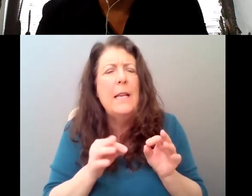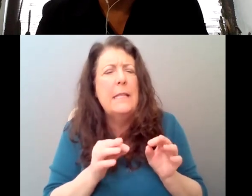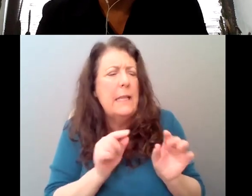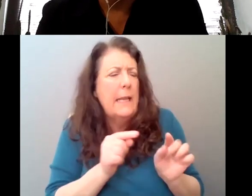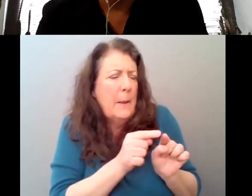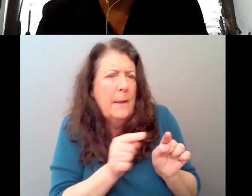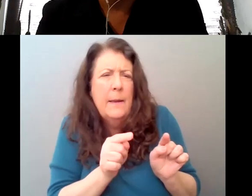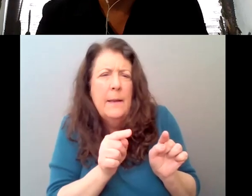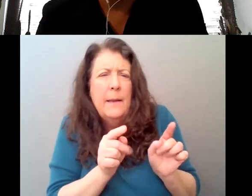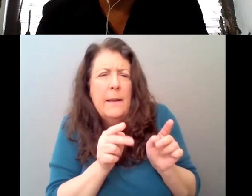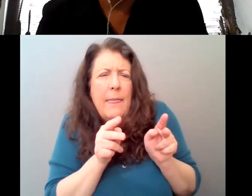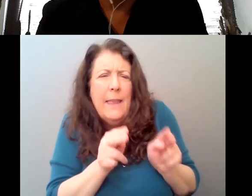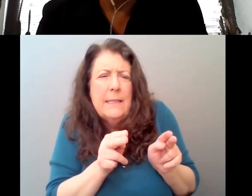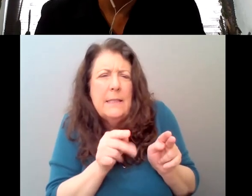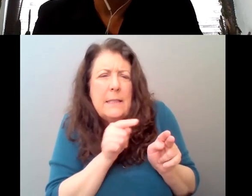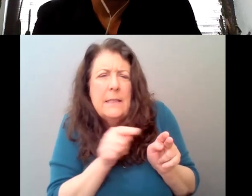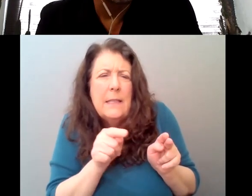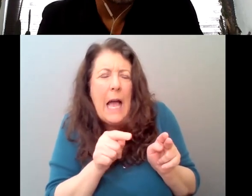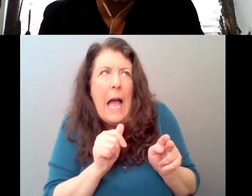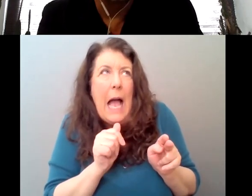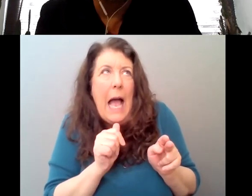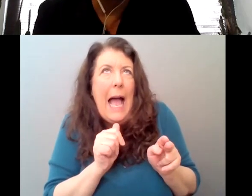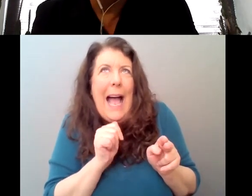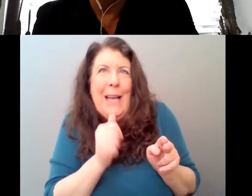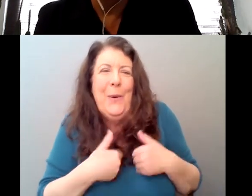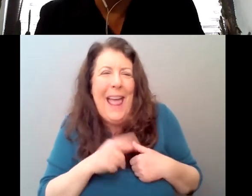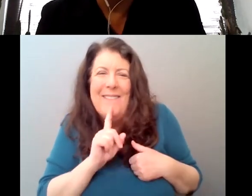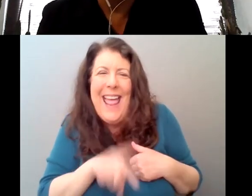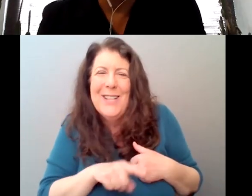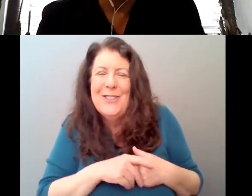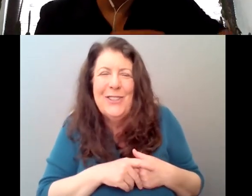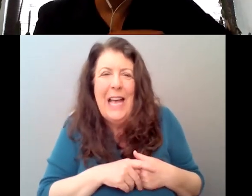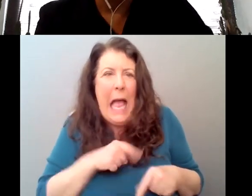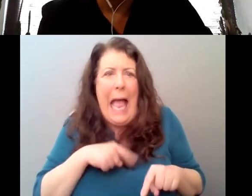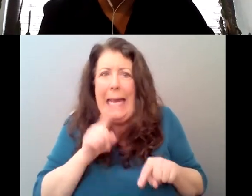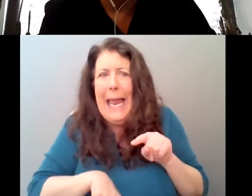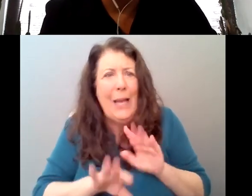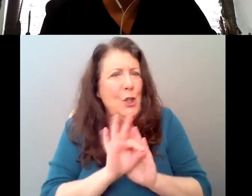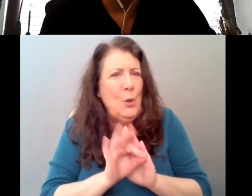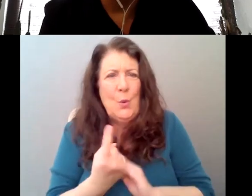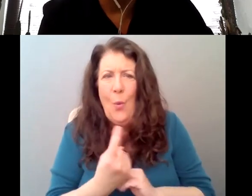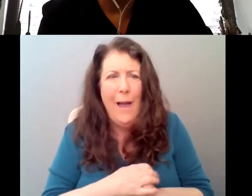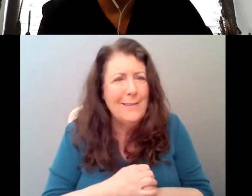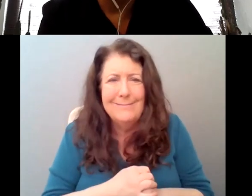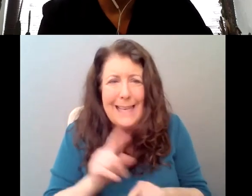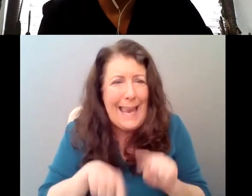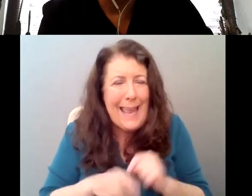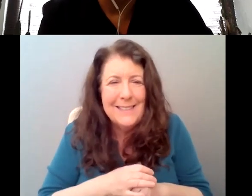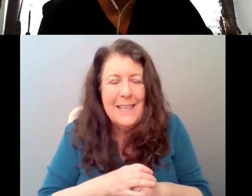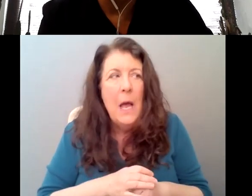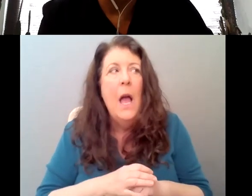I don't know. I don't, I really don't have an answer to this because it's like, I can't pick one, but I will say that, um,